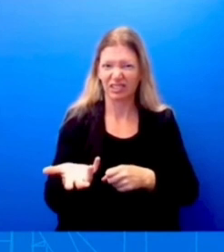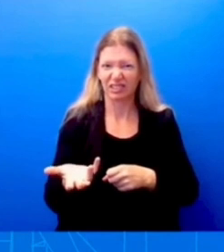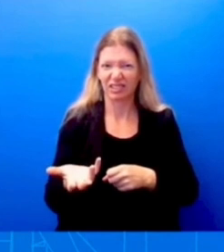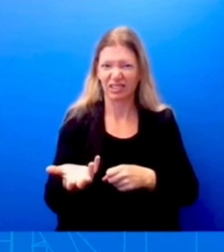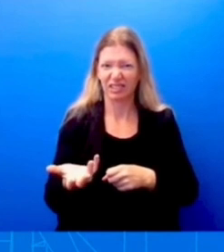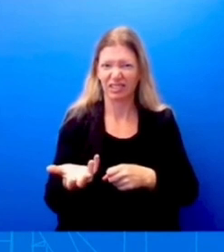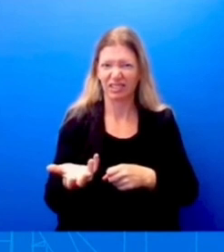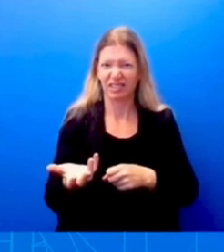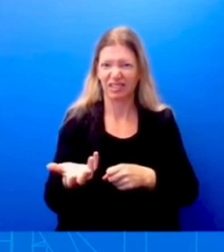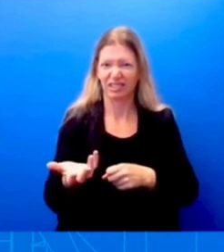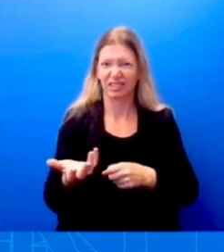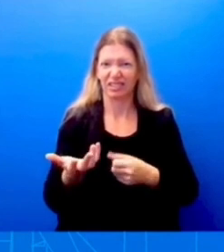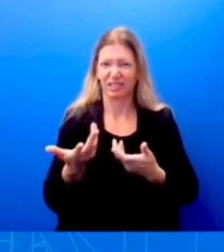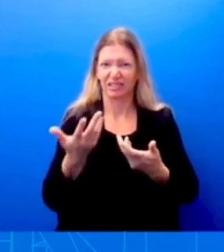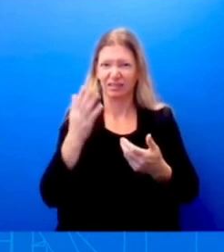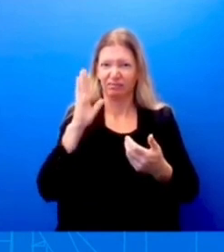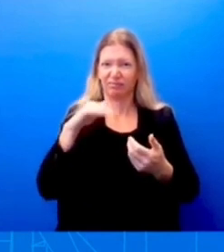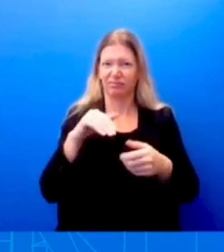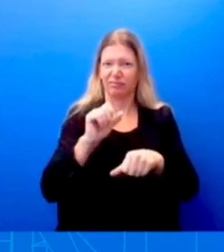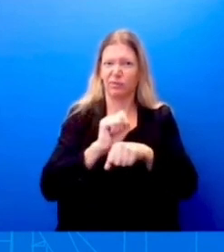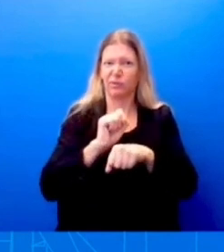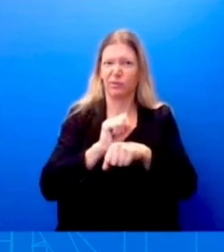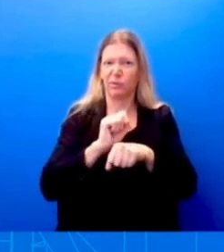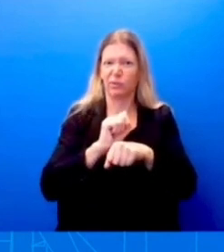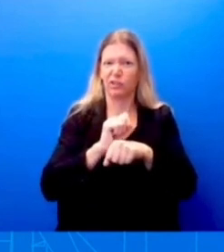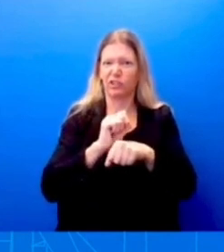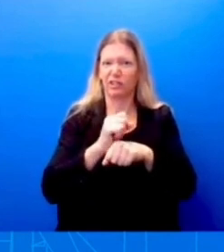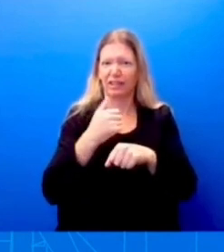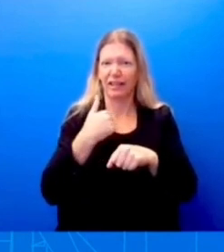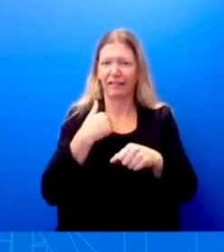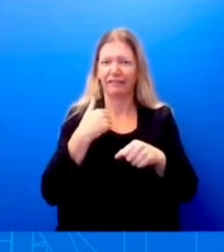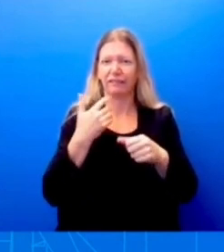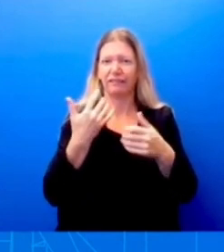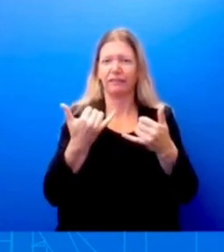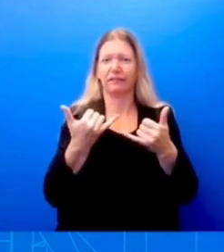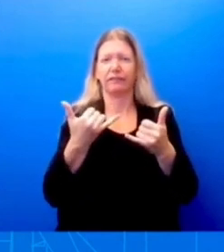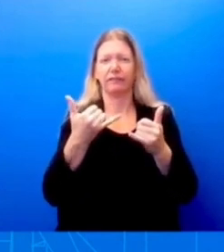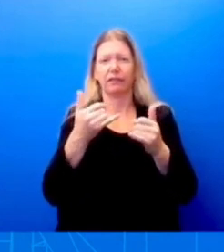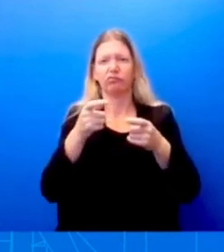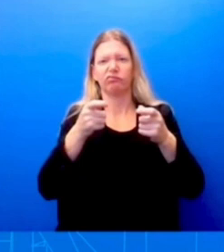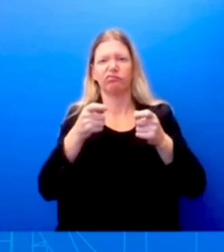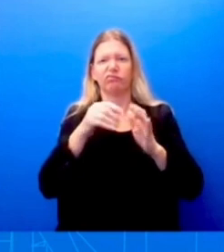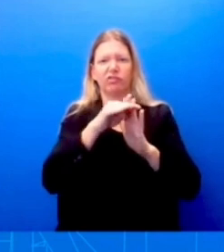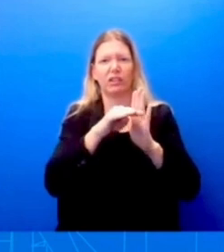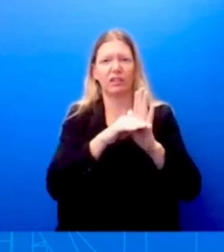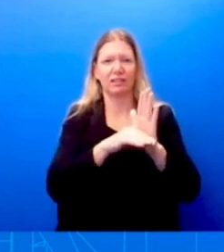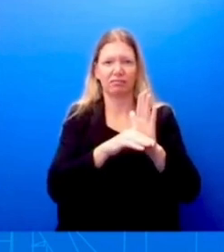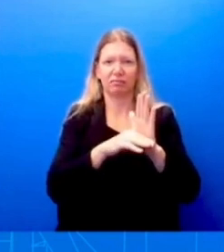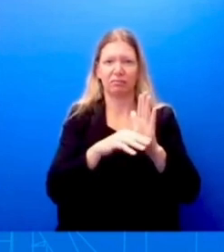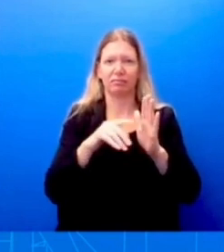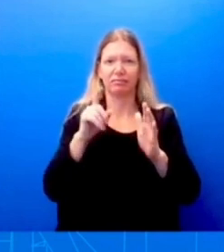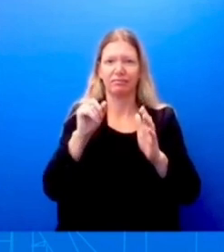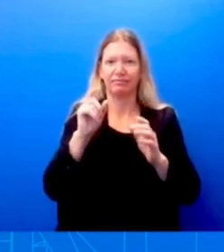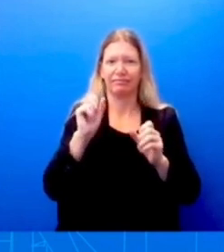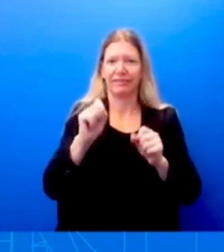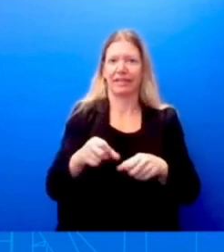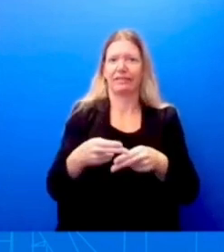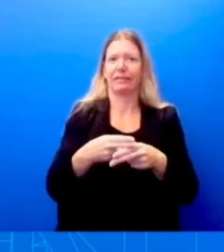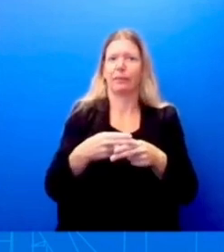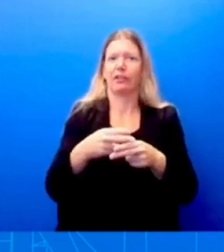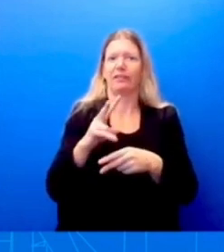visas usually have 60 days to secure new employment, pursue a different visa classification, or make preparations to depart